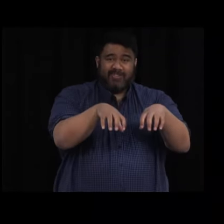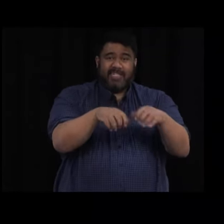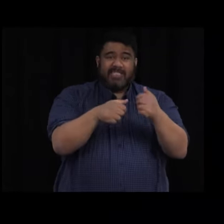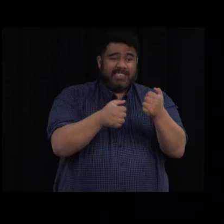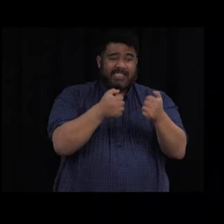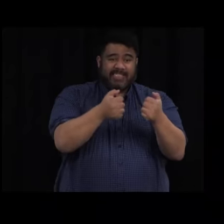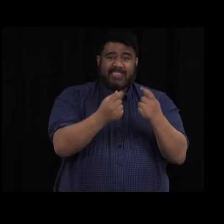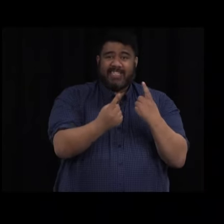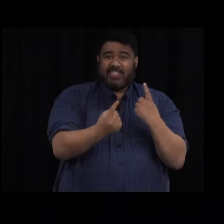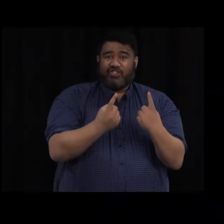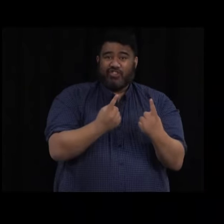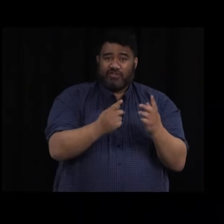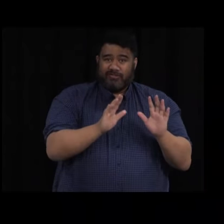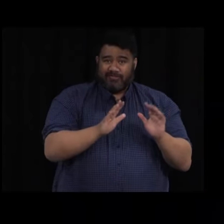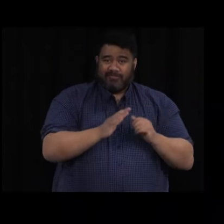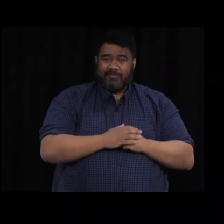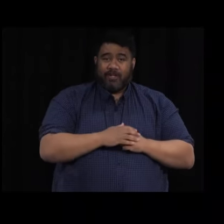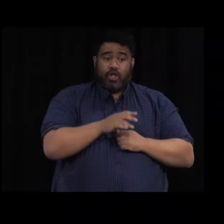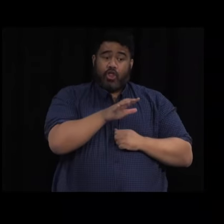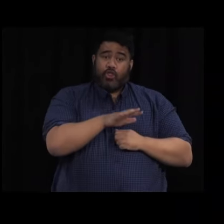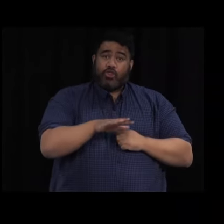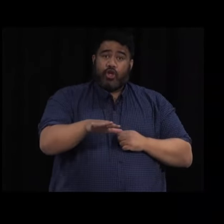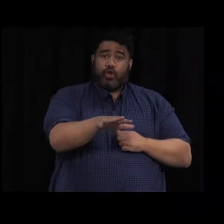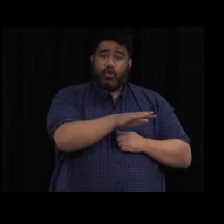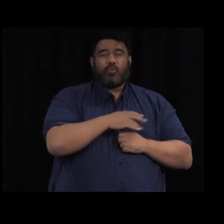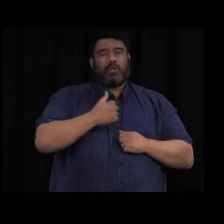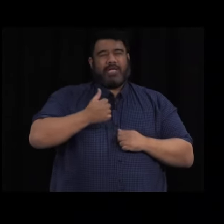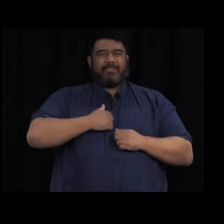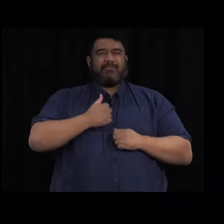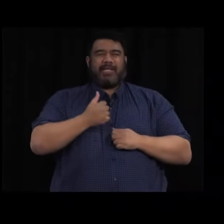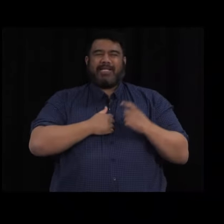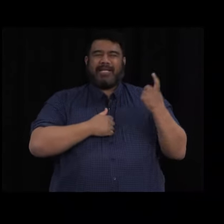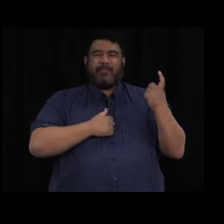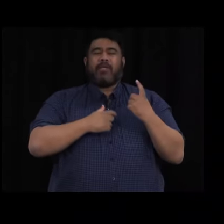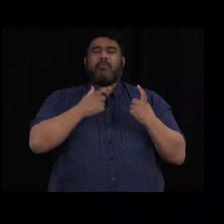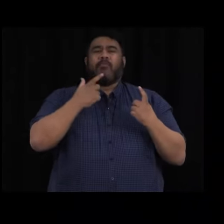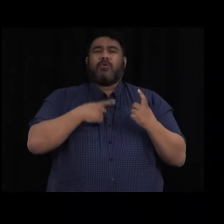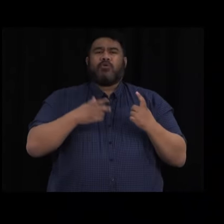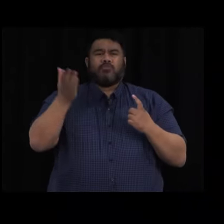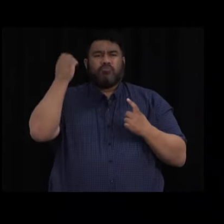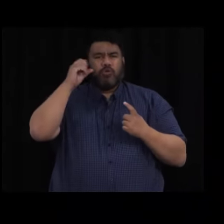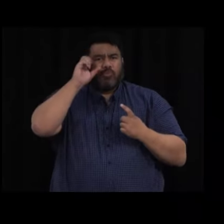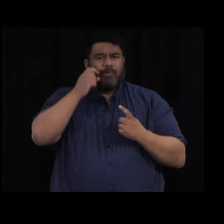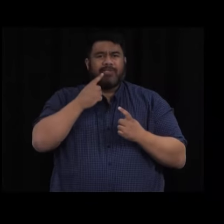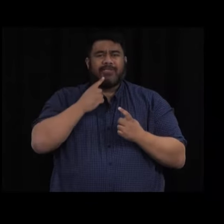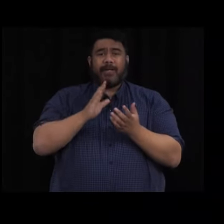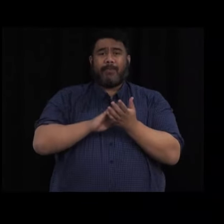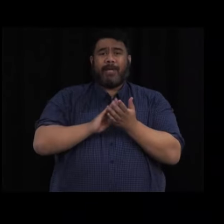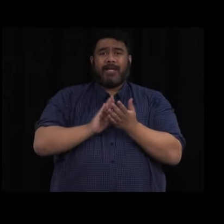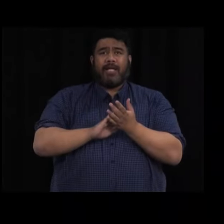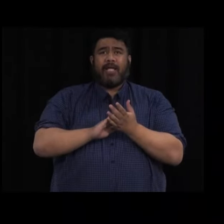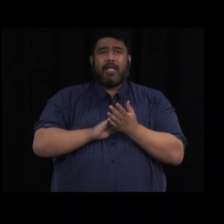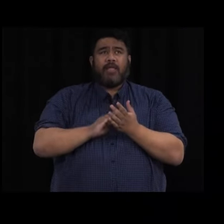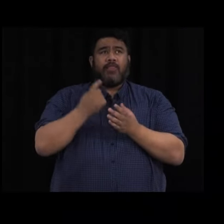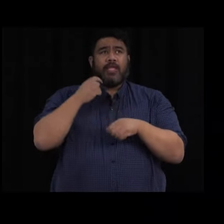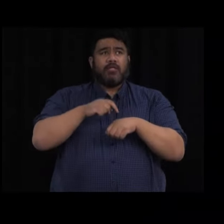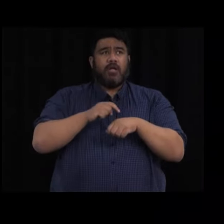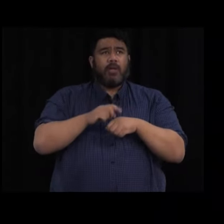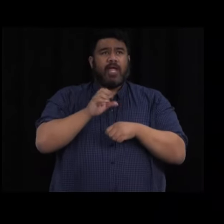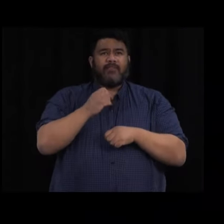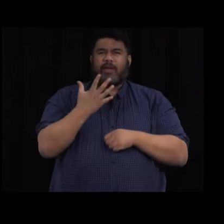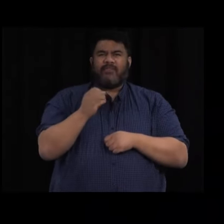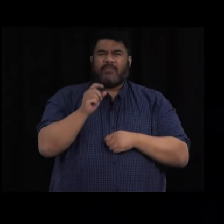Now, many of these cases were expected. On Monday, I indicated there were between 45 and 50 cases at that time